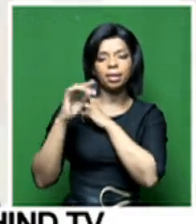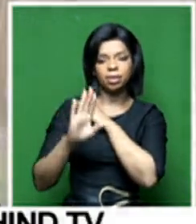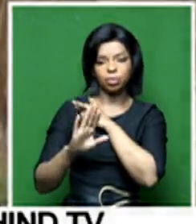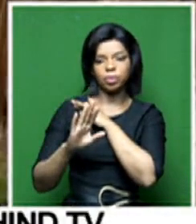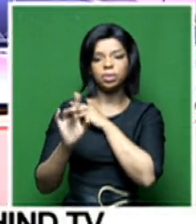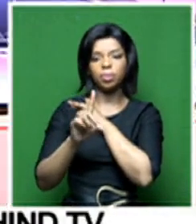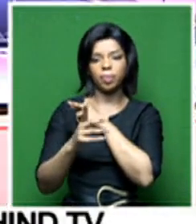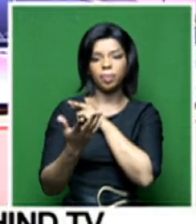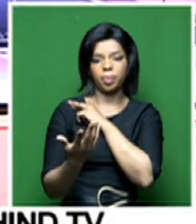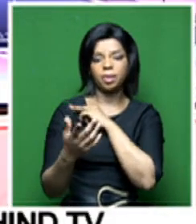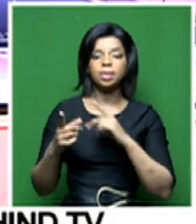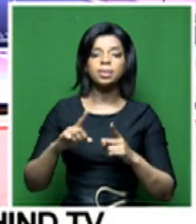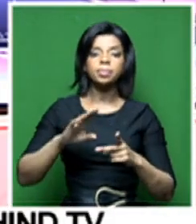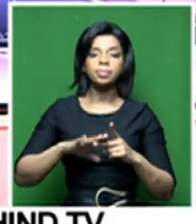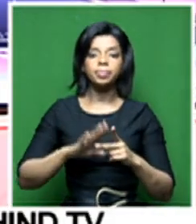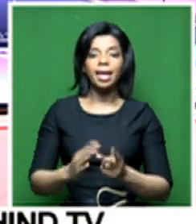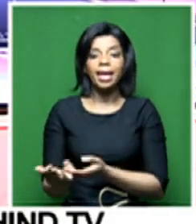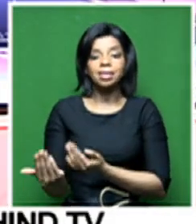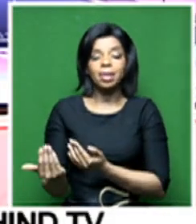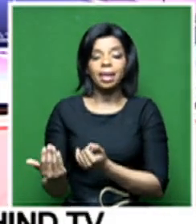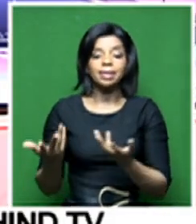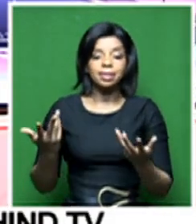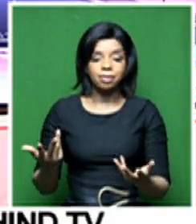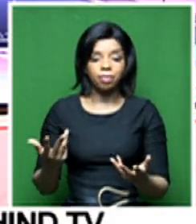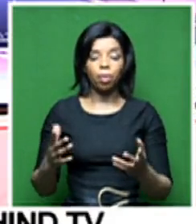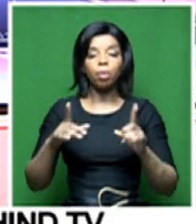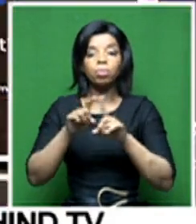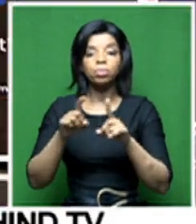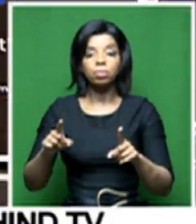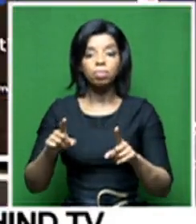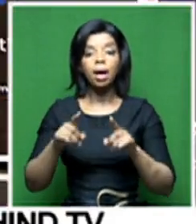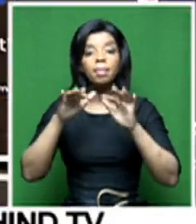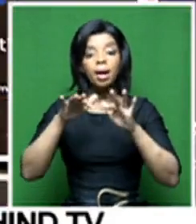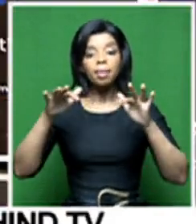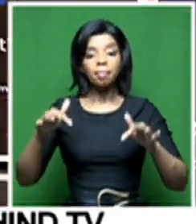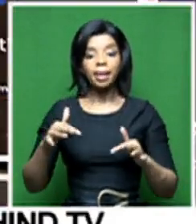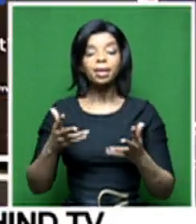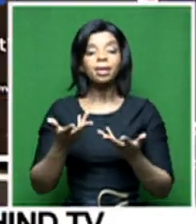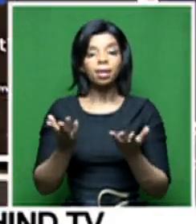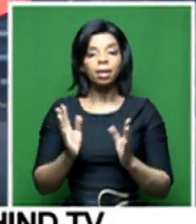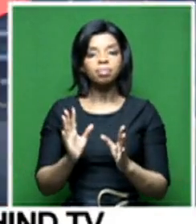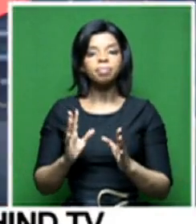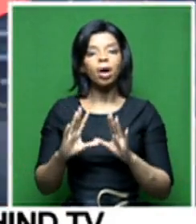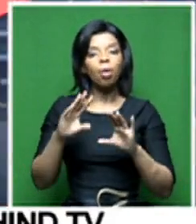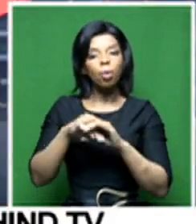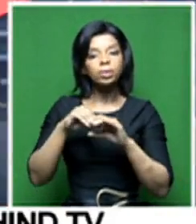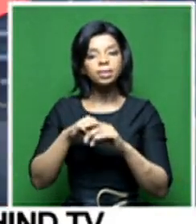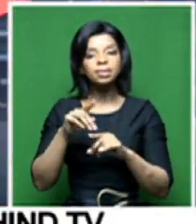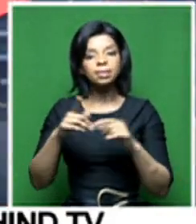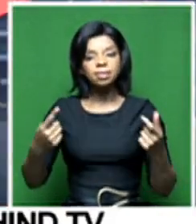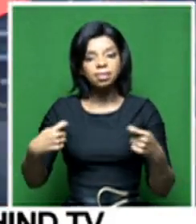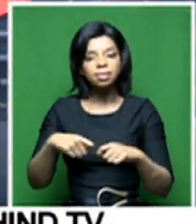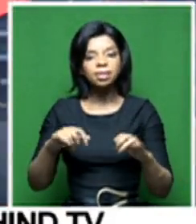expectations of consumers of the public broadcaster's content to contribute in the form of TV